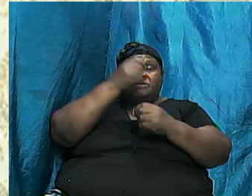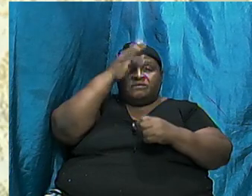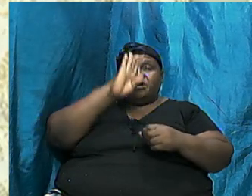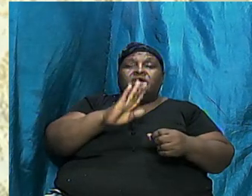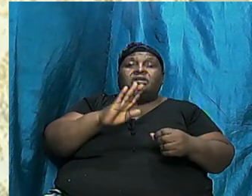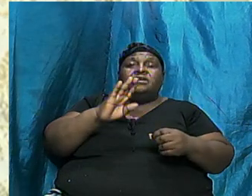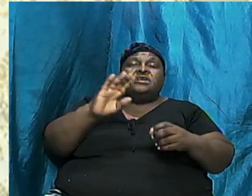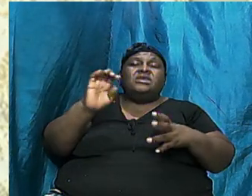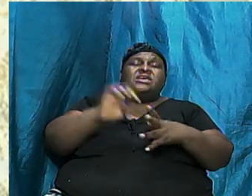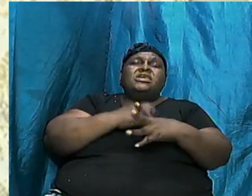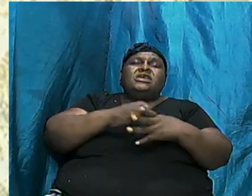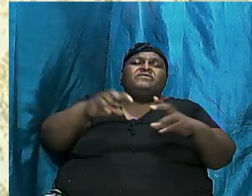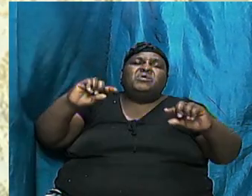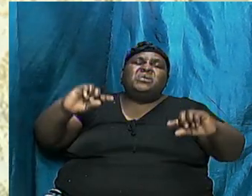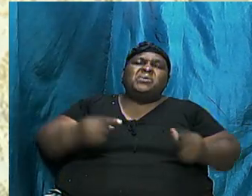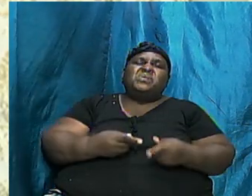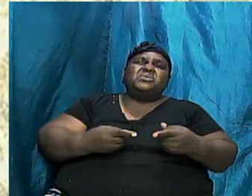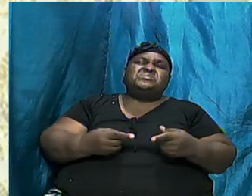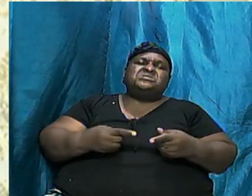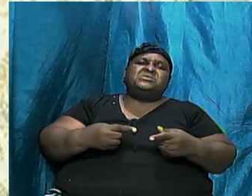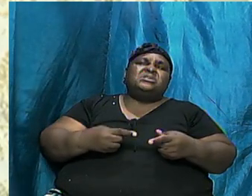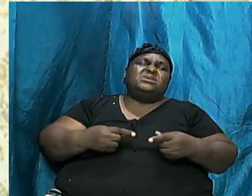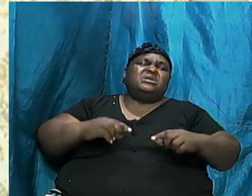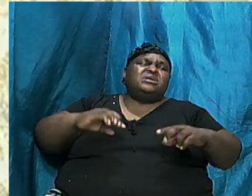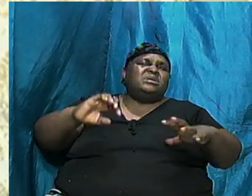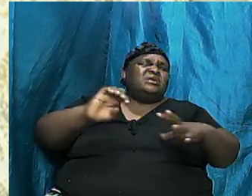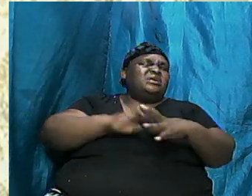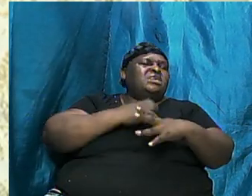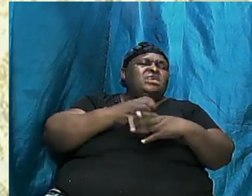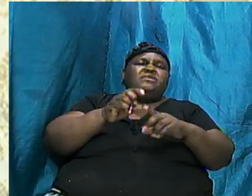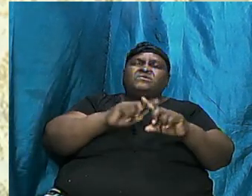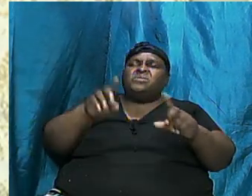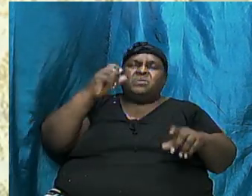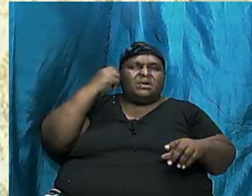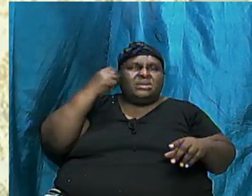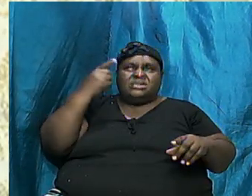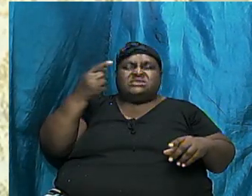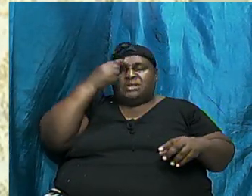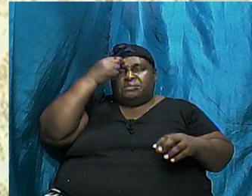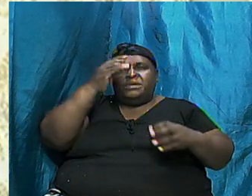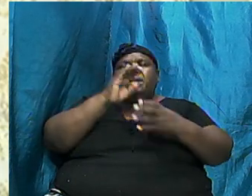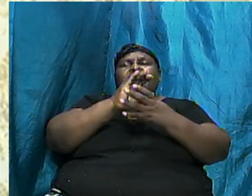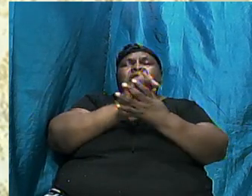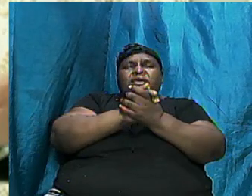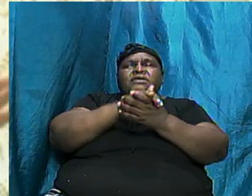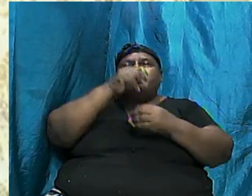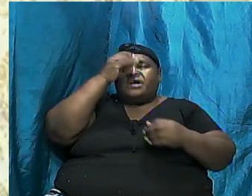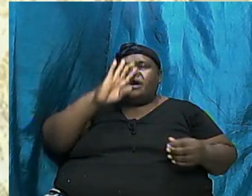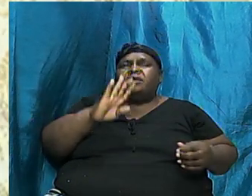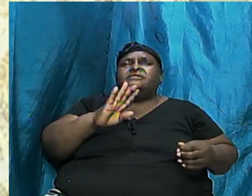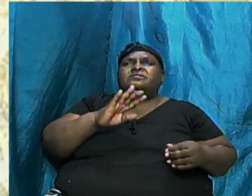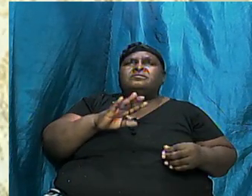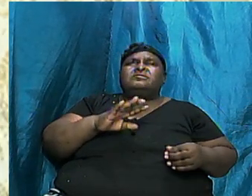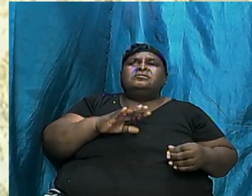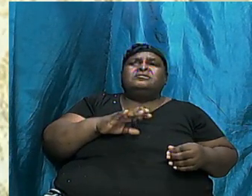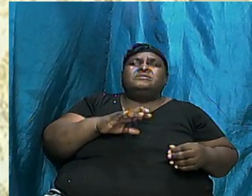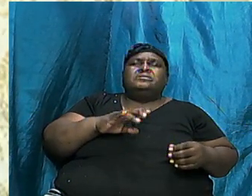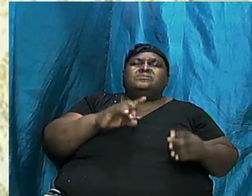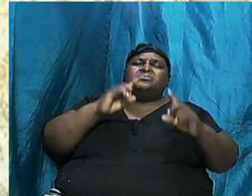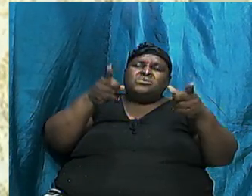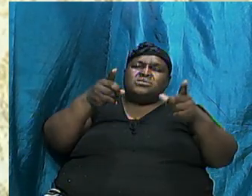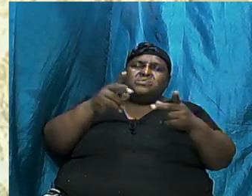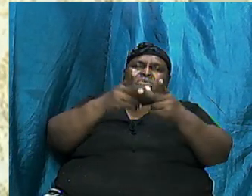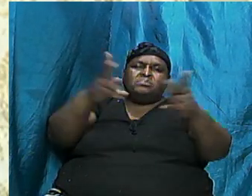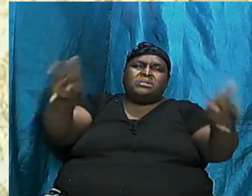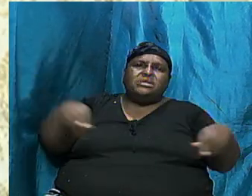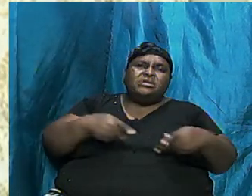Believe God Even If We Don't Understand What Is Happening Believe God He Was Told To Go To A Place That Him Don't Know And Him